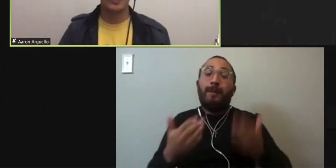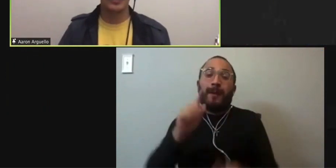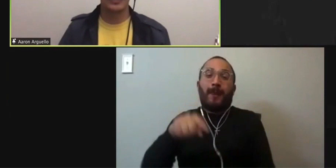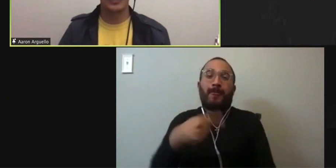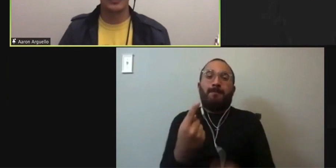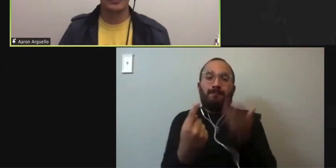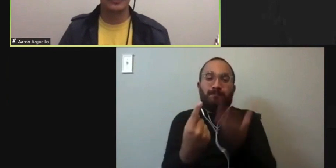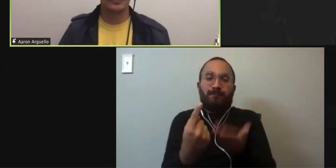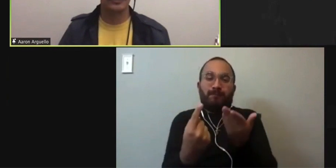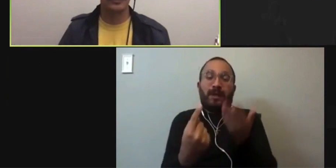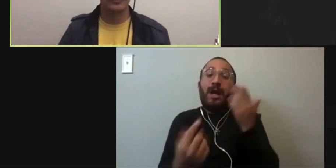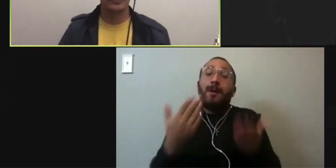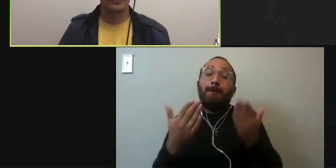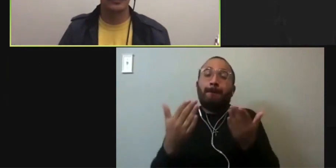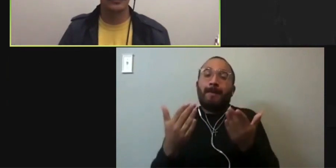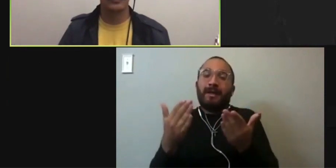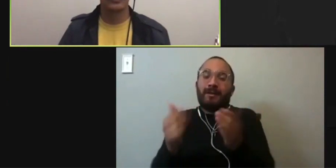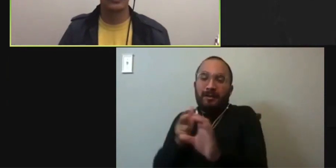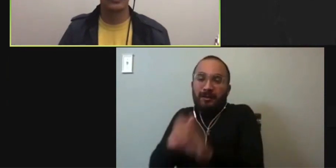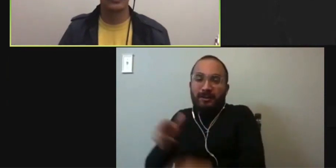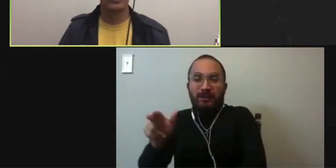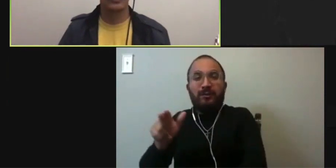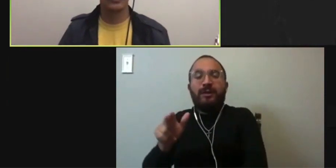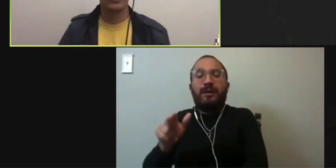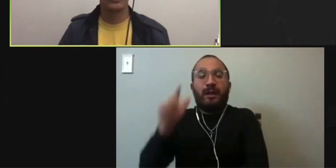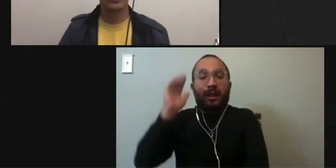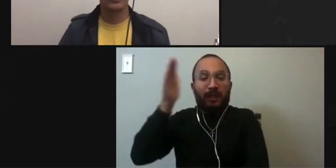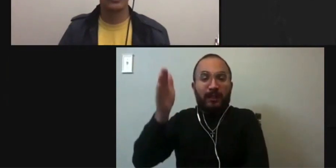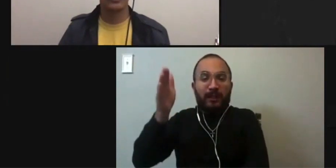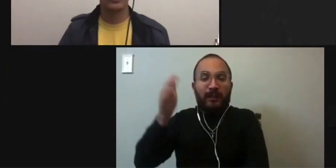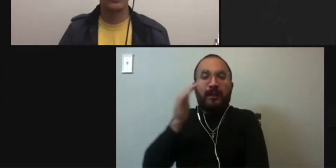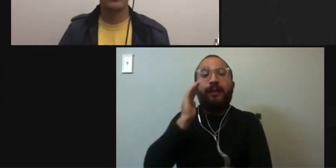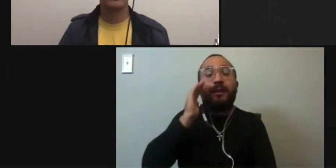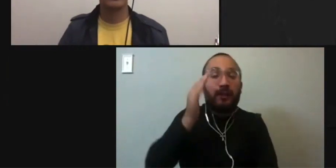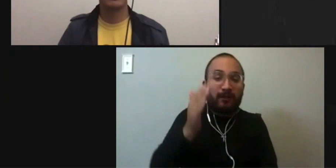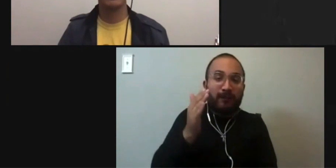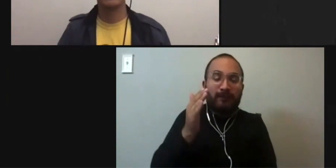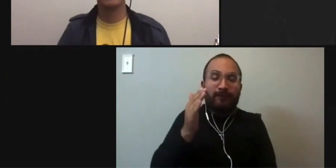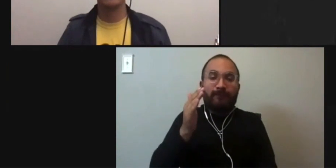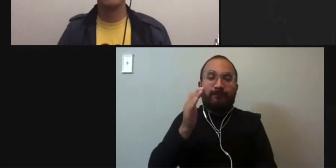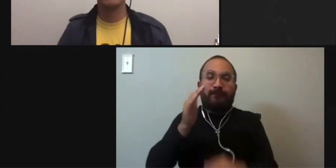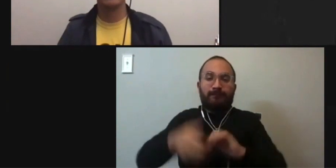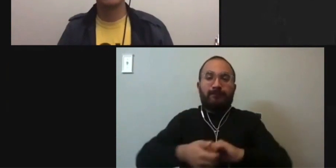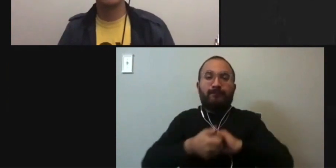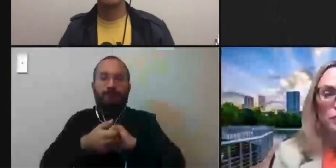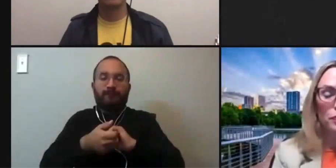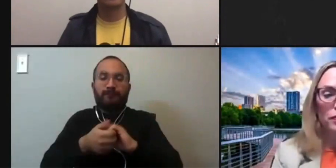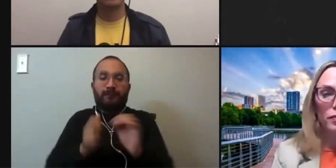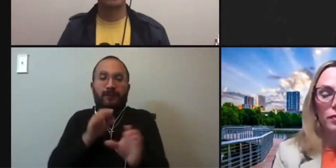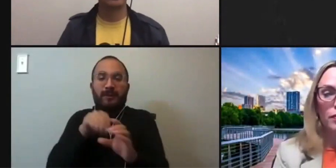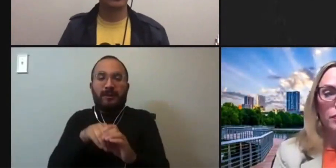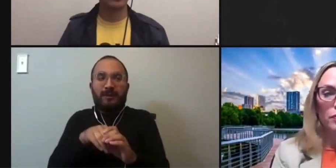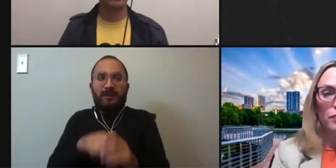Martinez be joining later? justice Martinez will be joining us. I will, um, give her a quick email